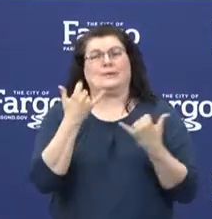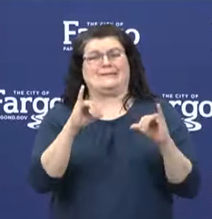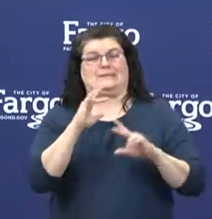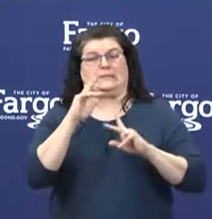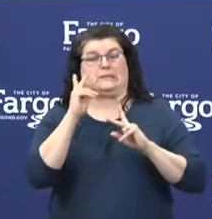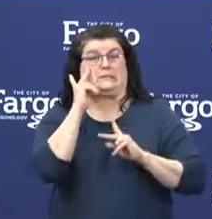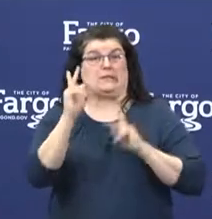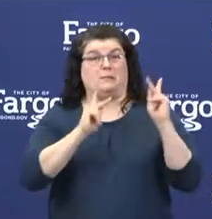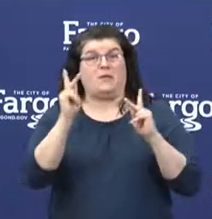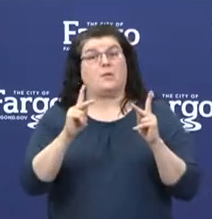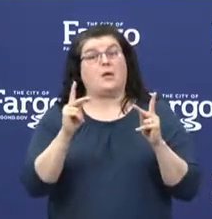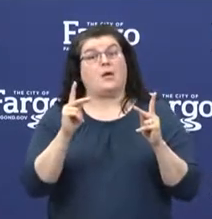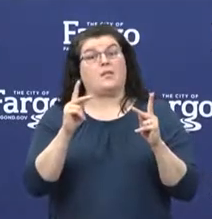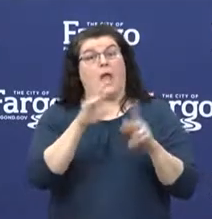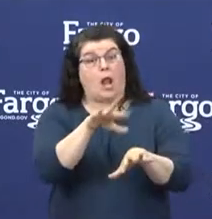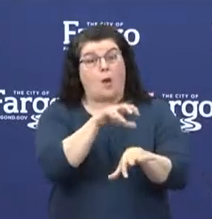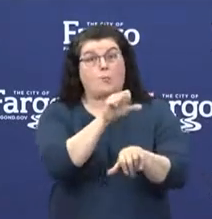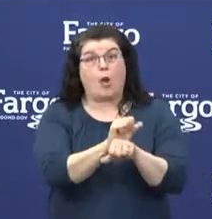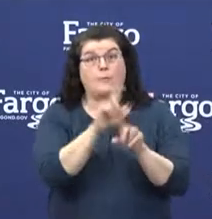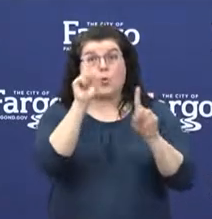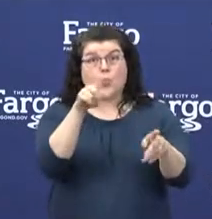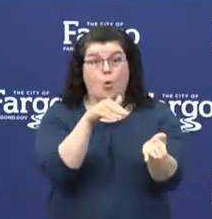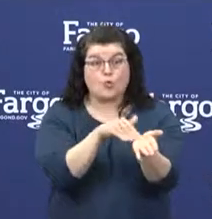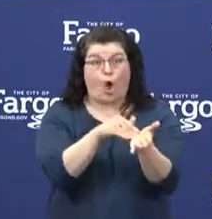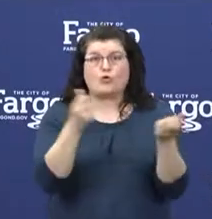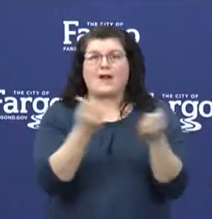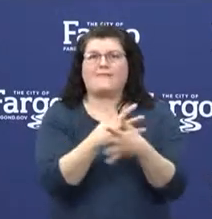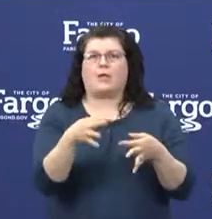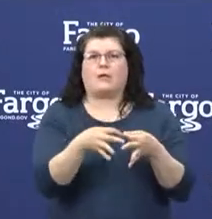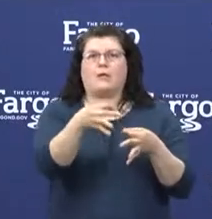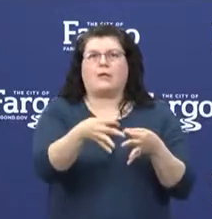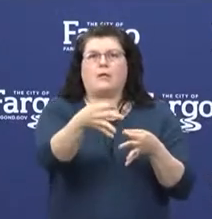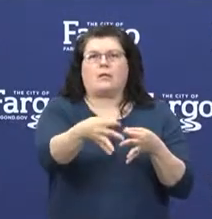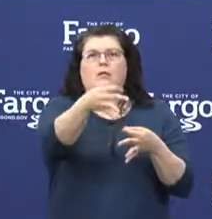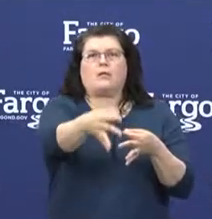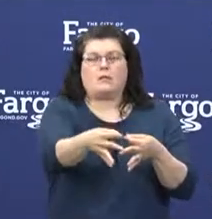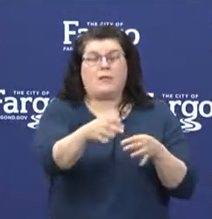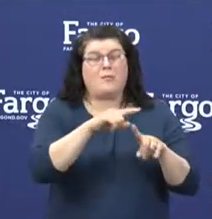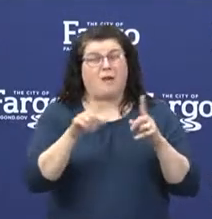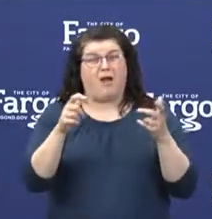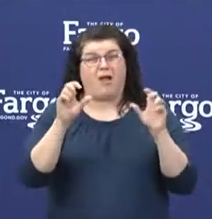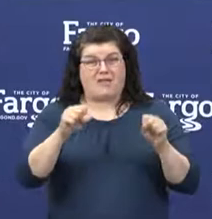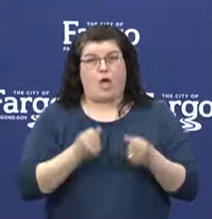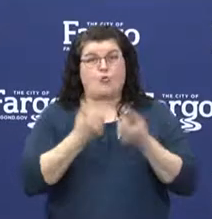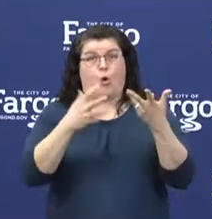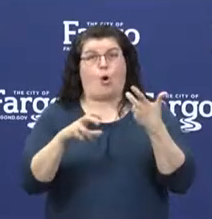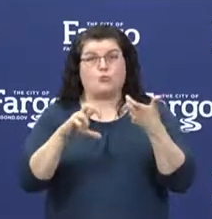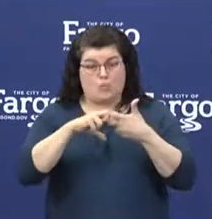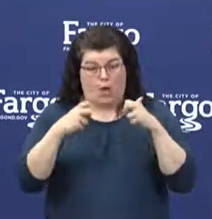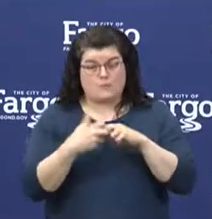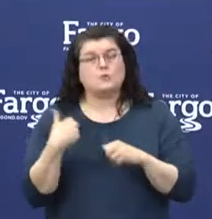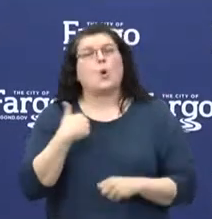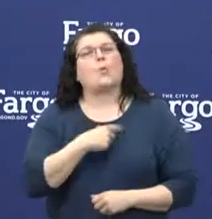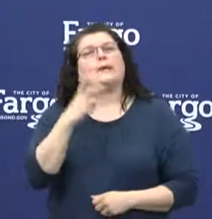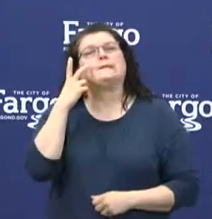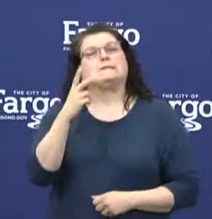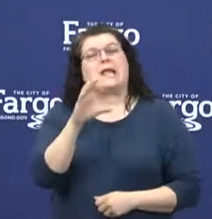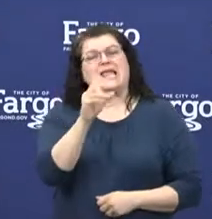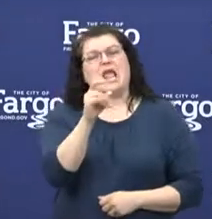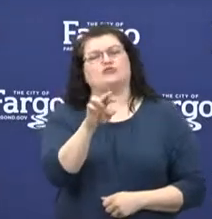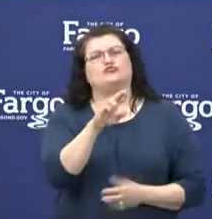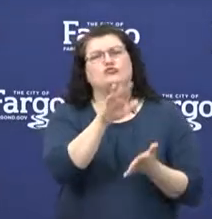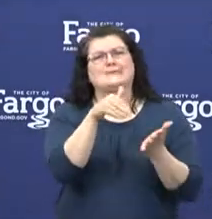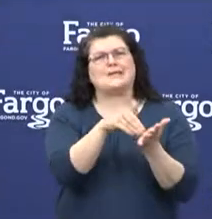healthcare. This also results in serious health challenges. For example, at our cancer center, we normally see several new